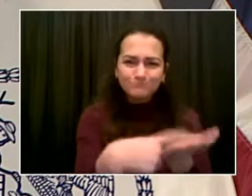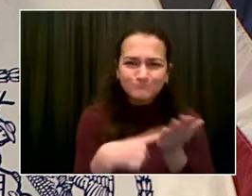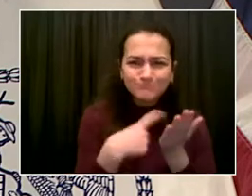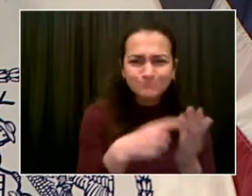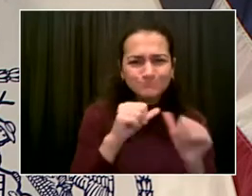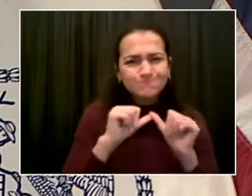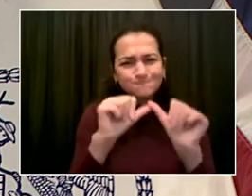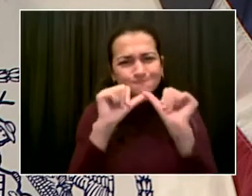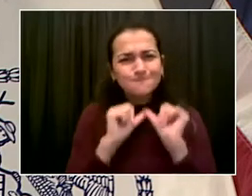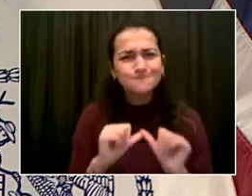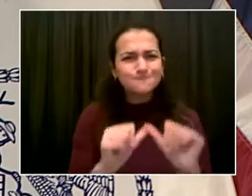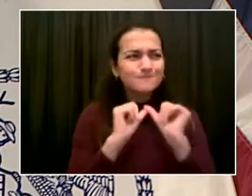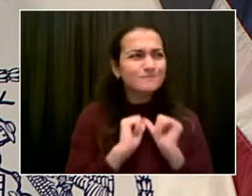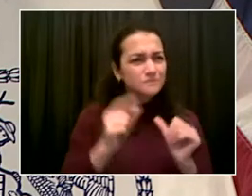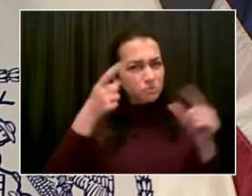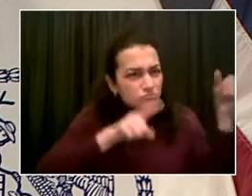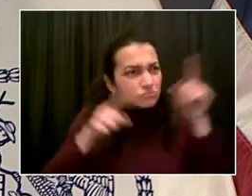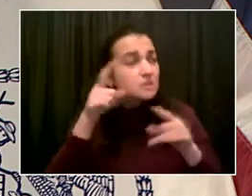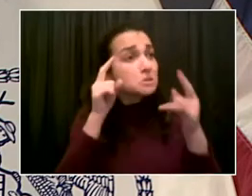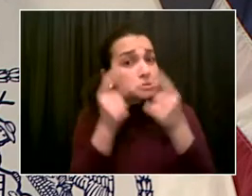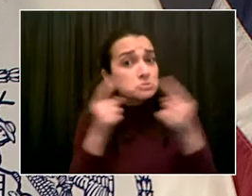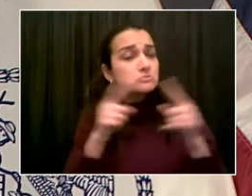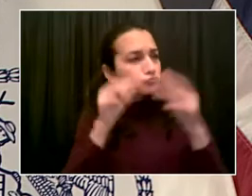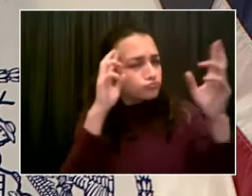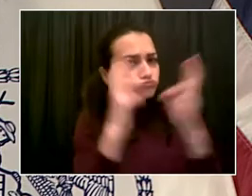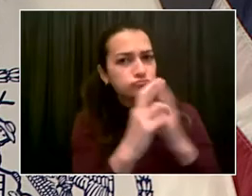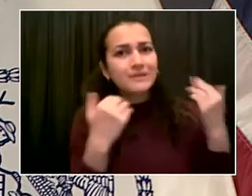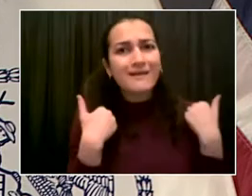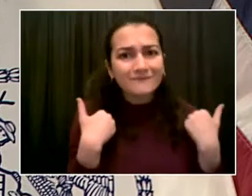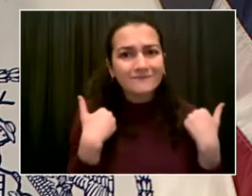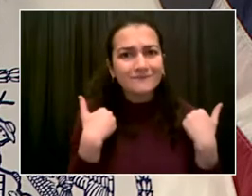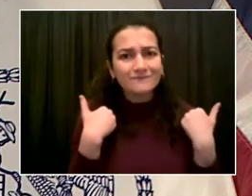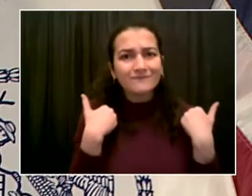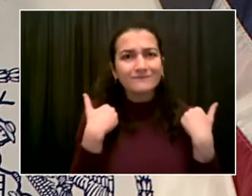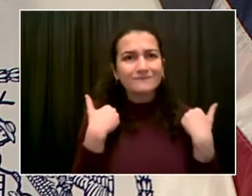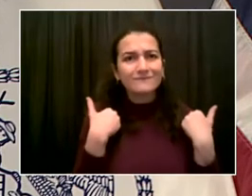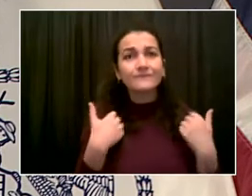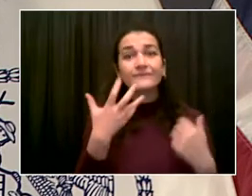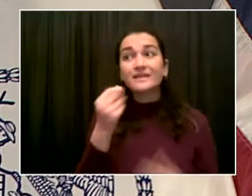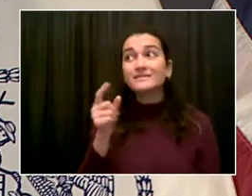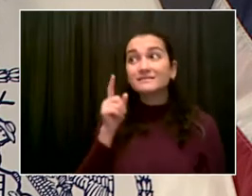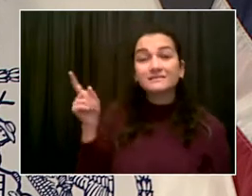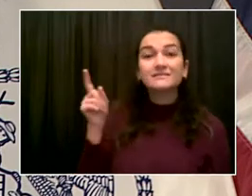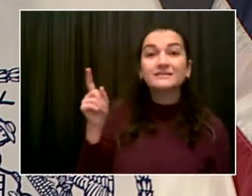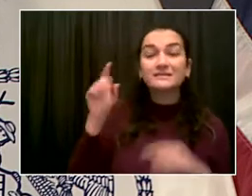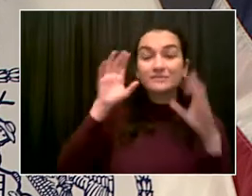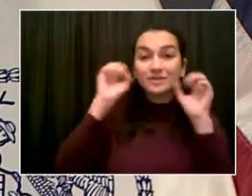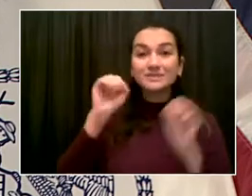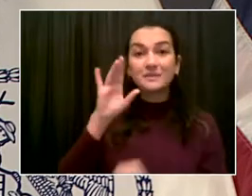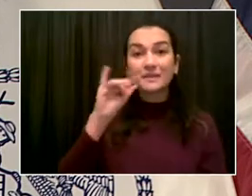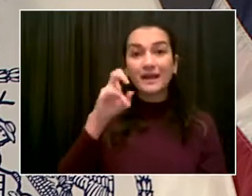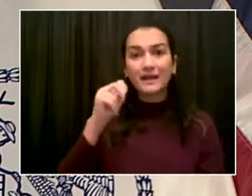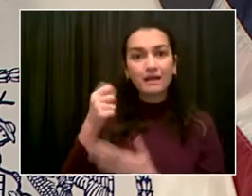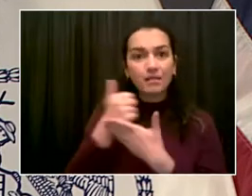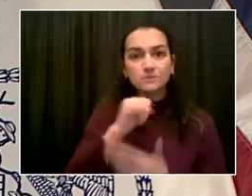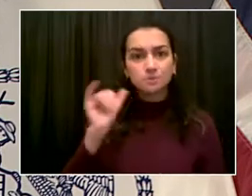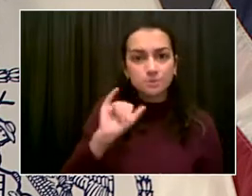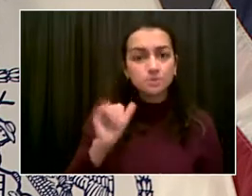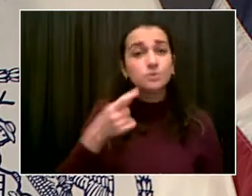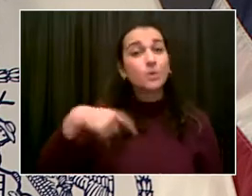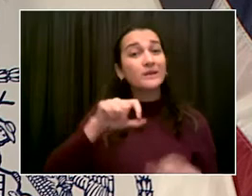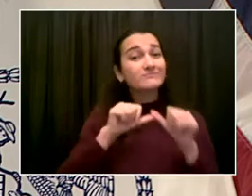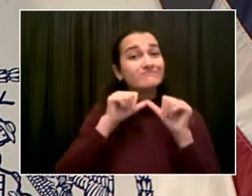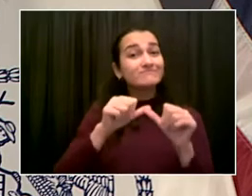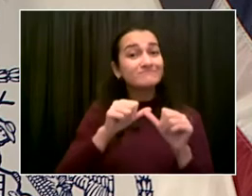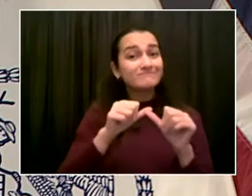I have a lot of respect for Governor Hochul. We're communicating regularly. This is the right way to do things. And I do think it's going to help